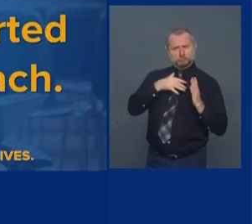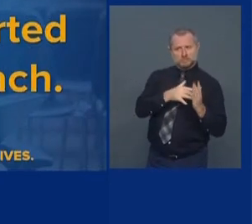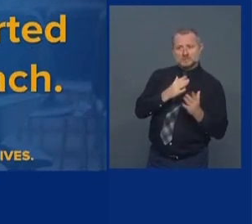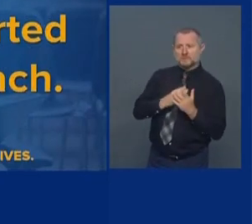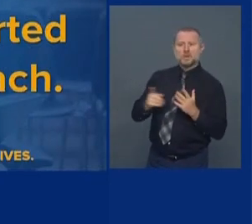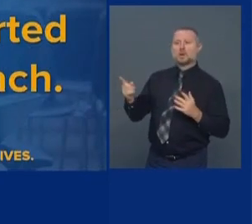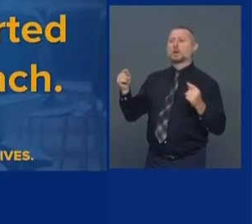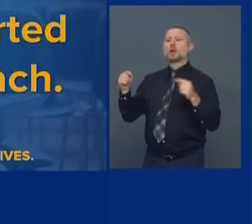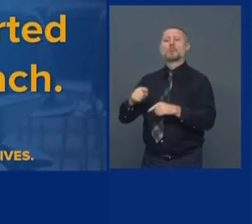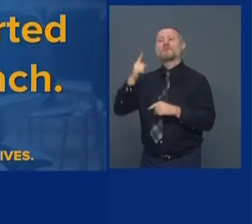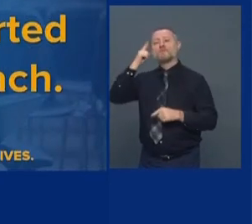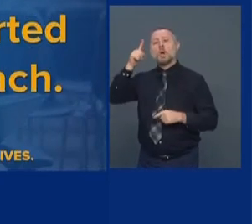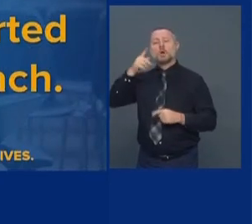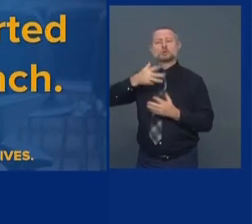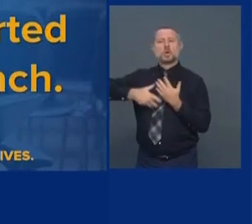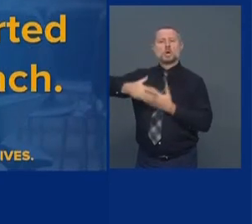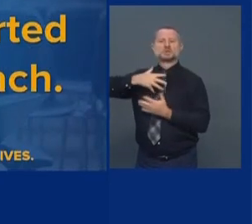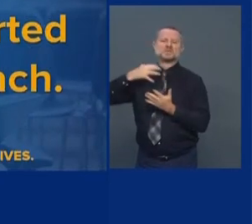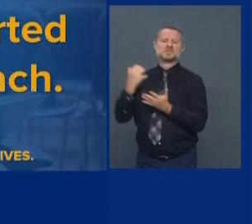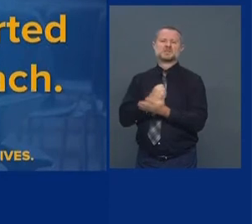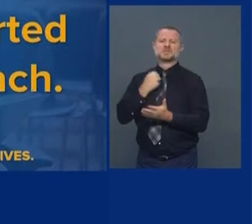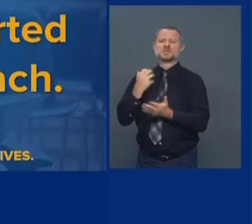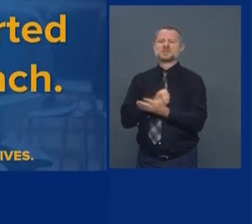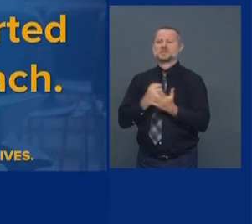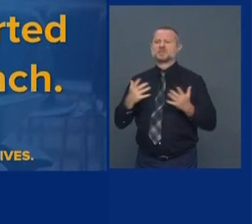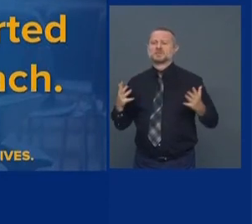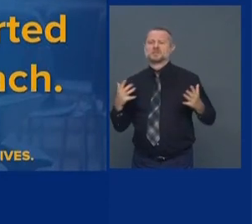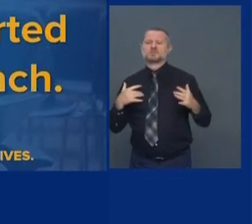back to college. I want to see my friends.